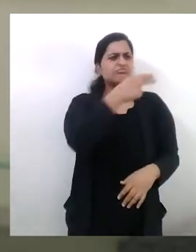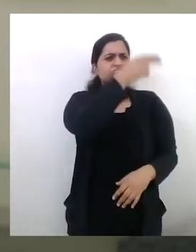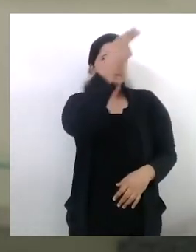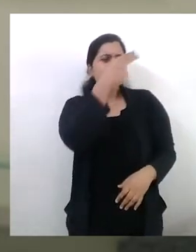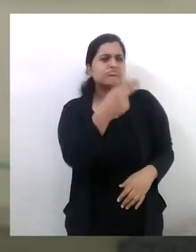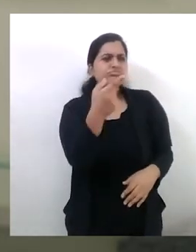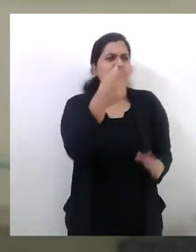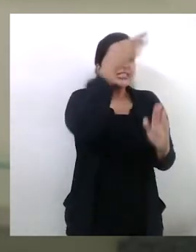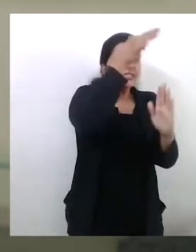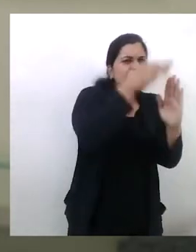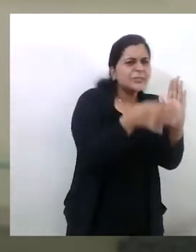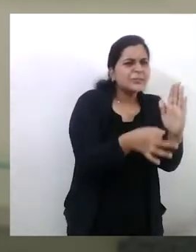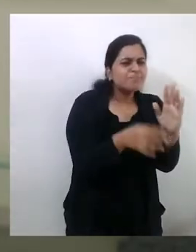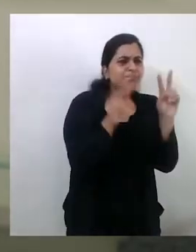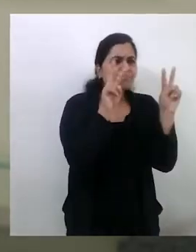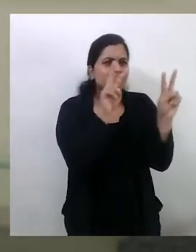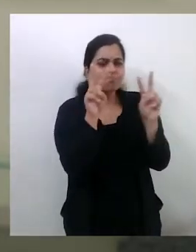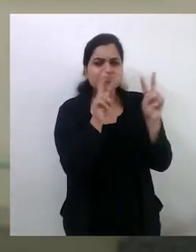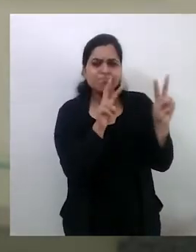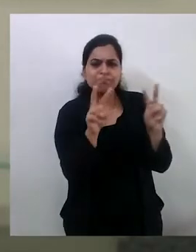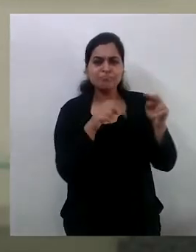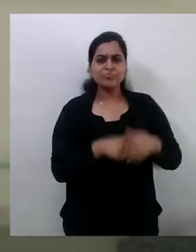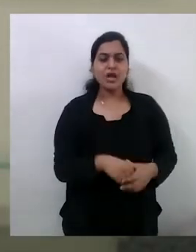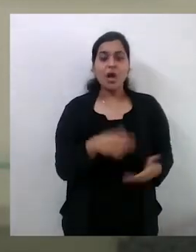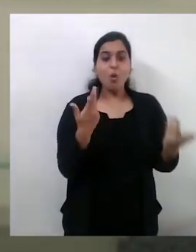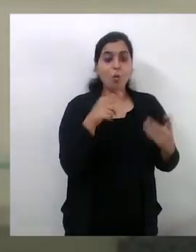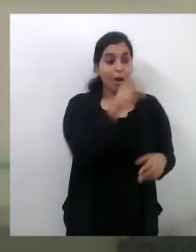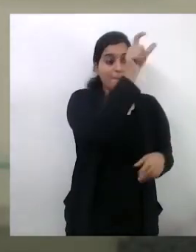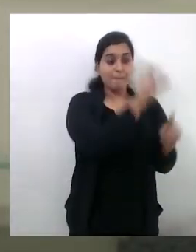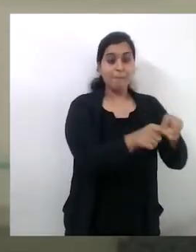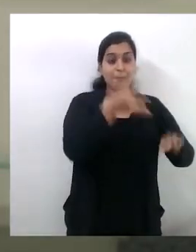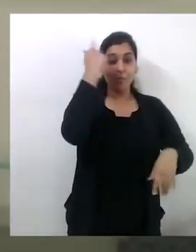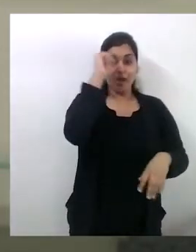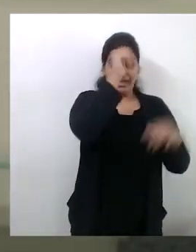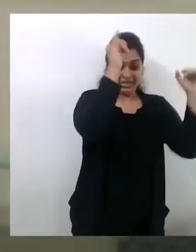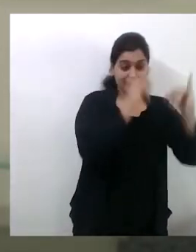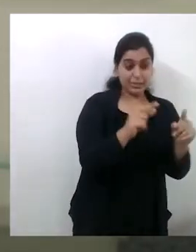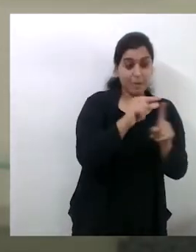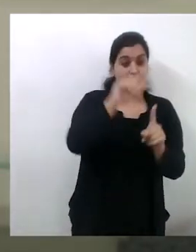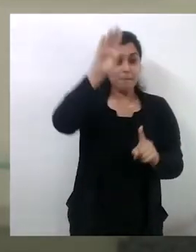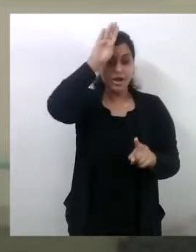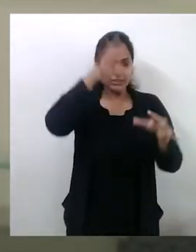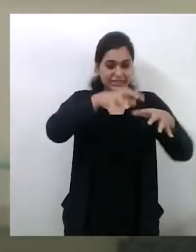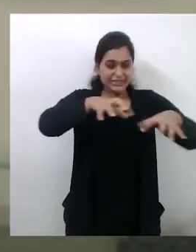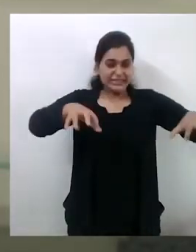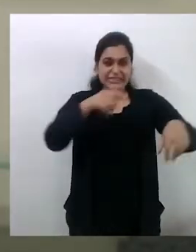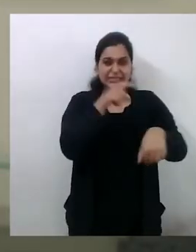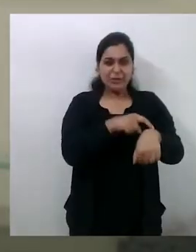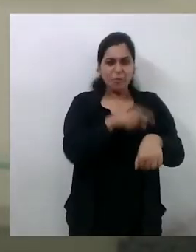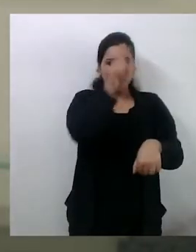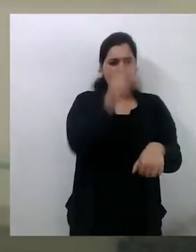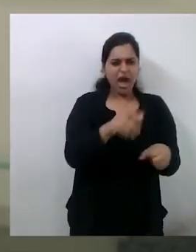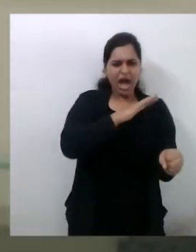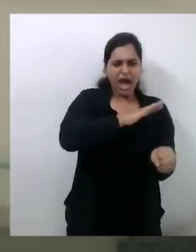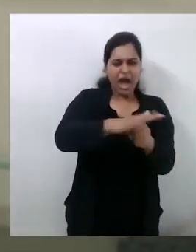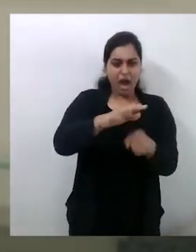characterised by intensity and rawness. He had once witnessed a man being killed during the partition of the country, and that memory